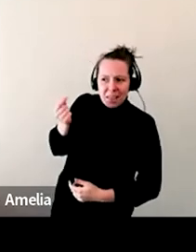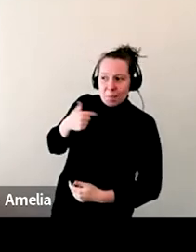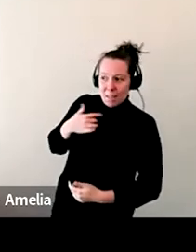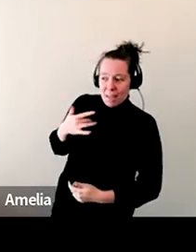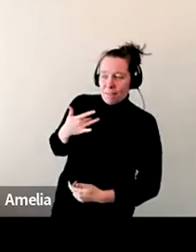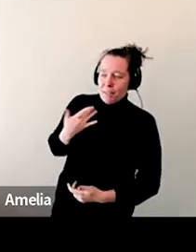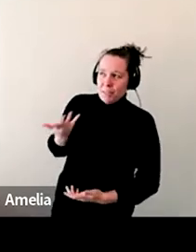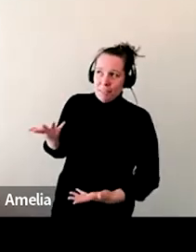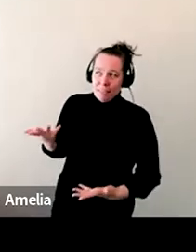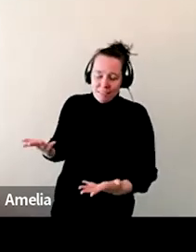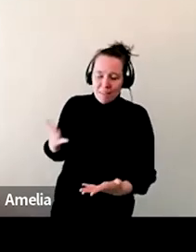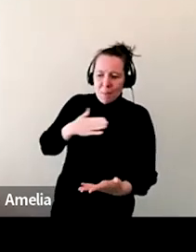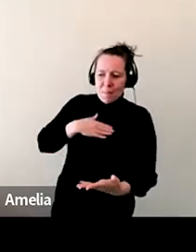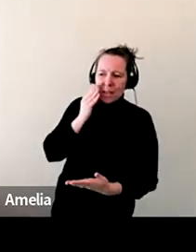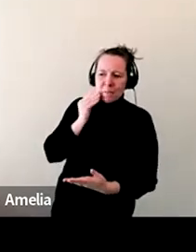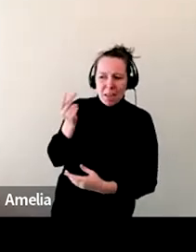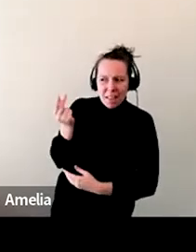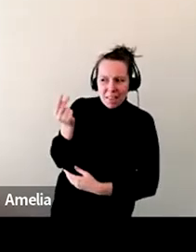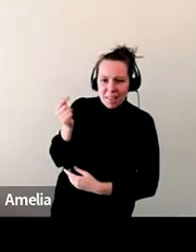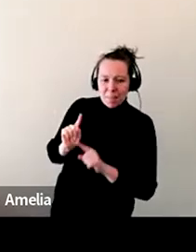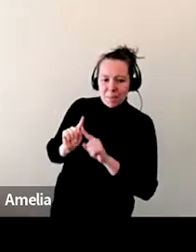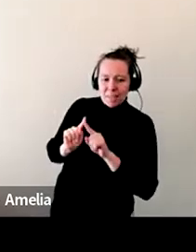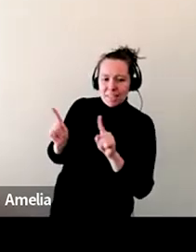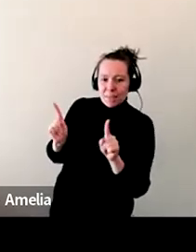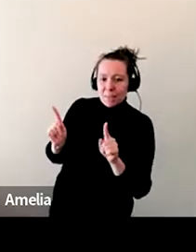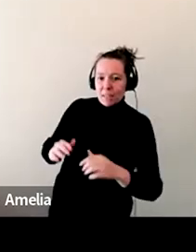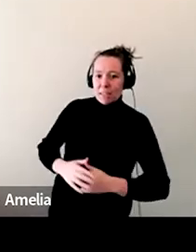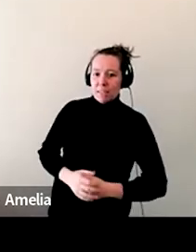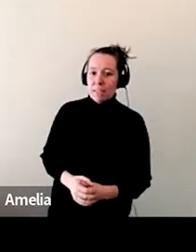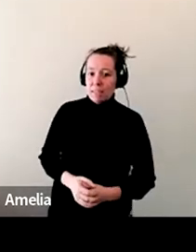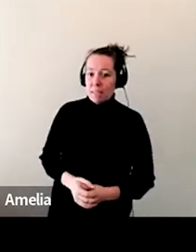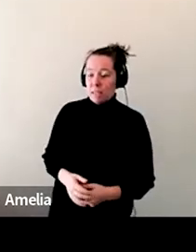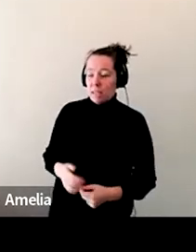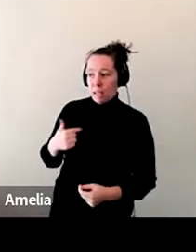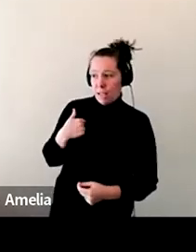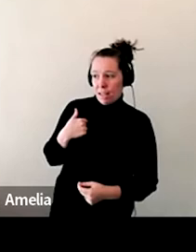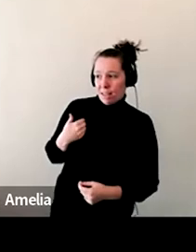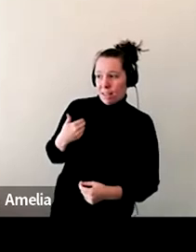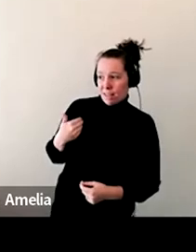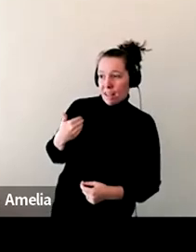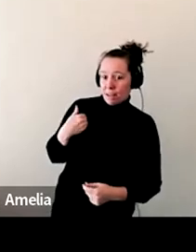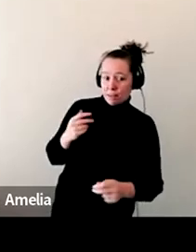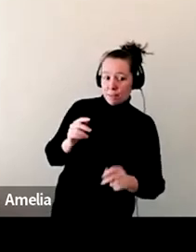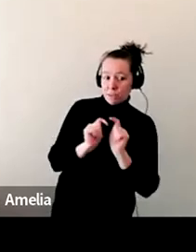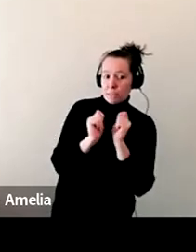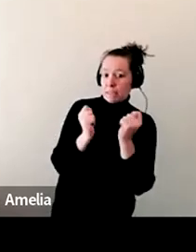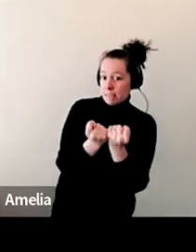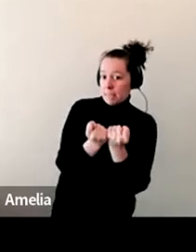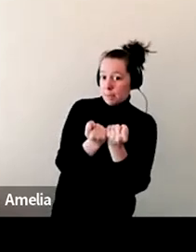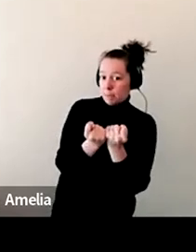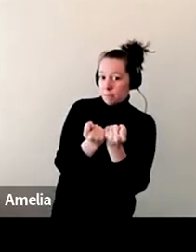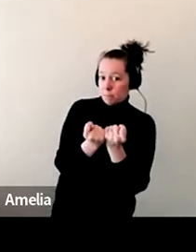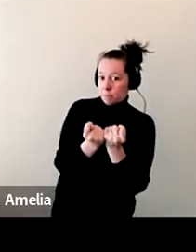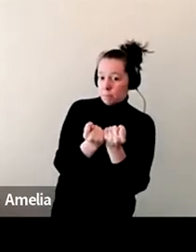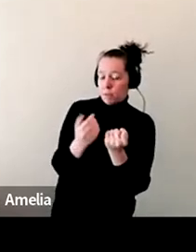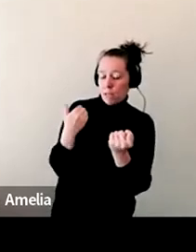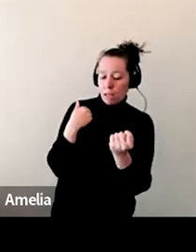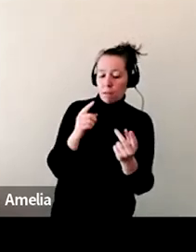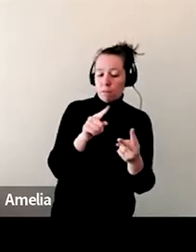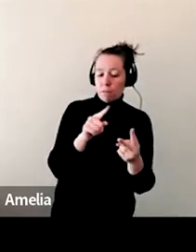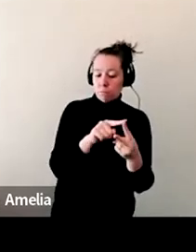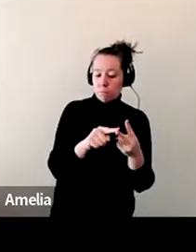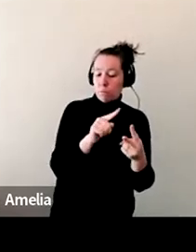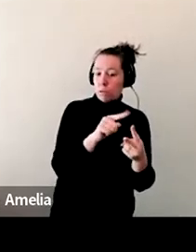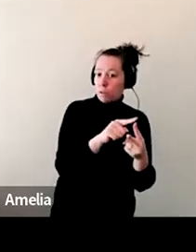because, um, because we have, I have two additional business partners, one who does the music side of things